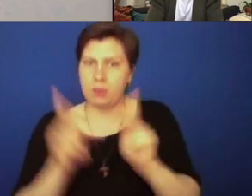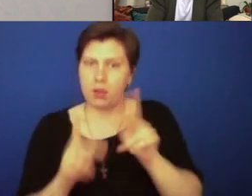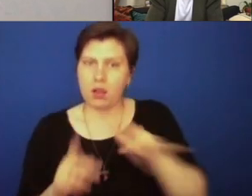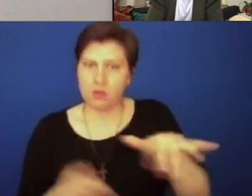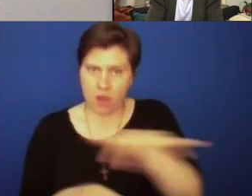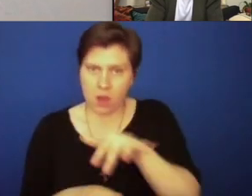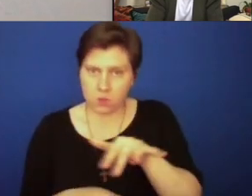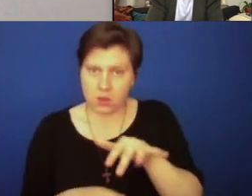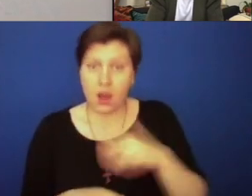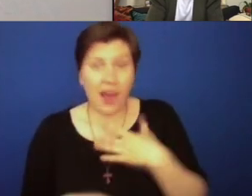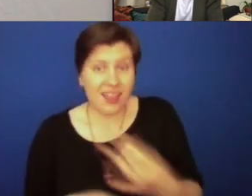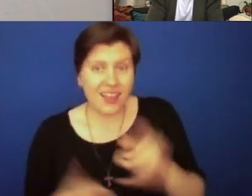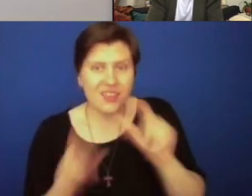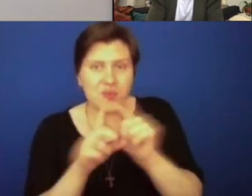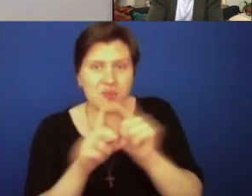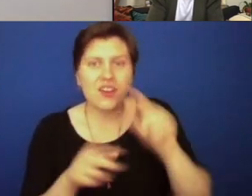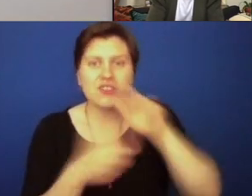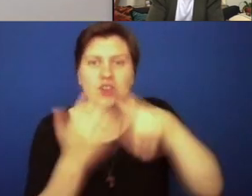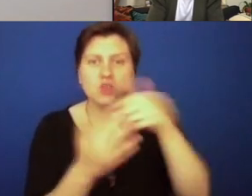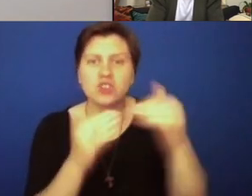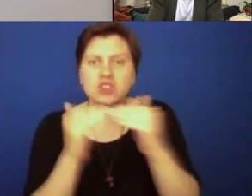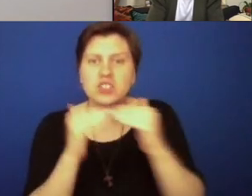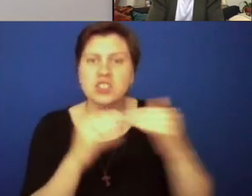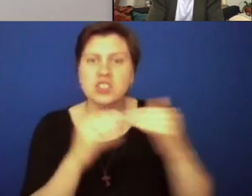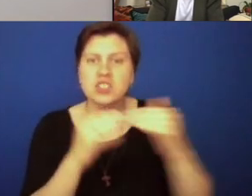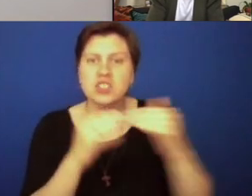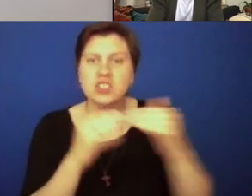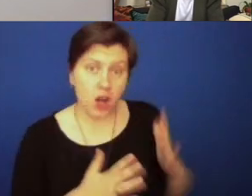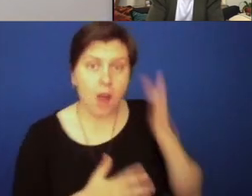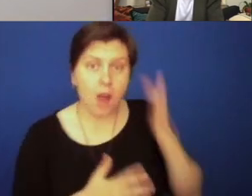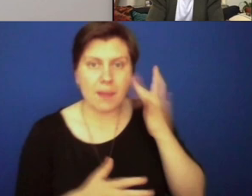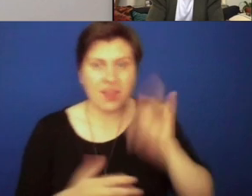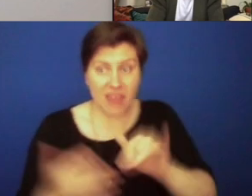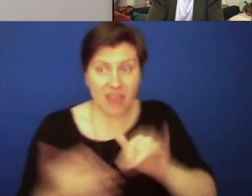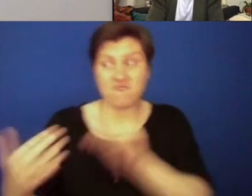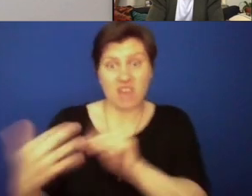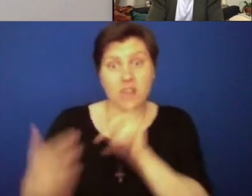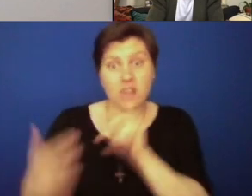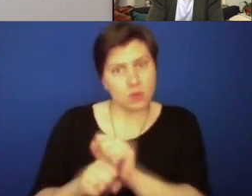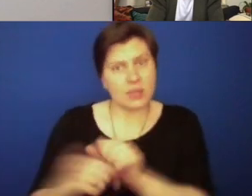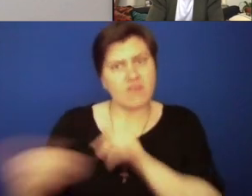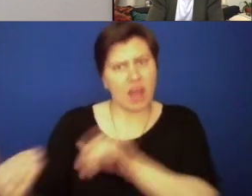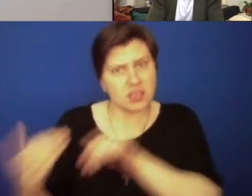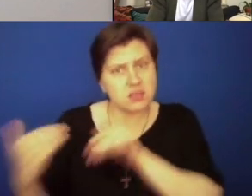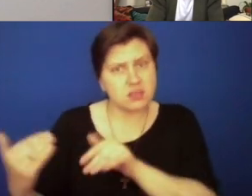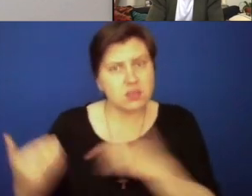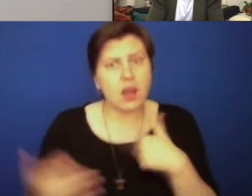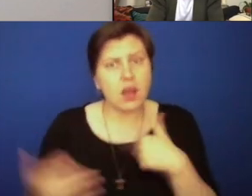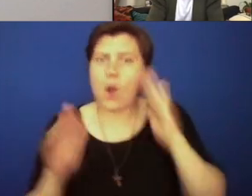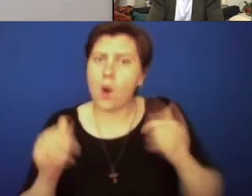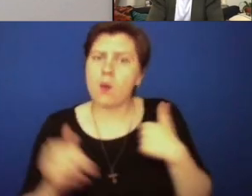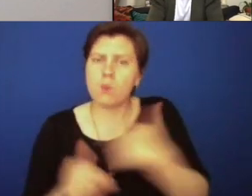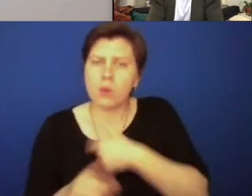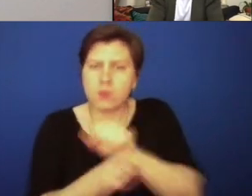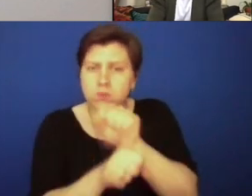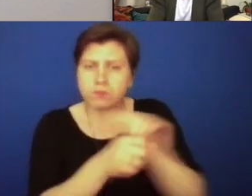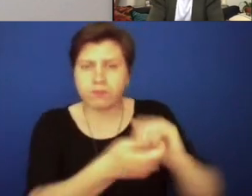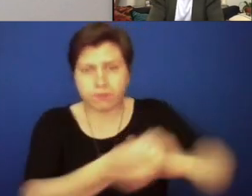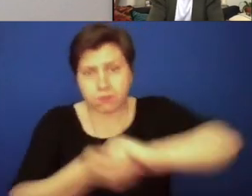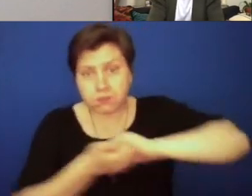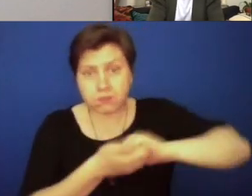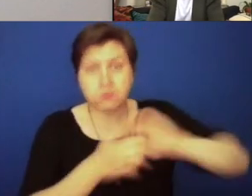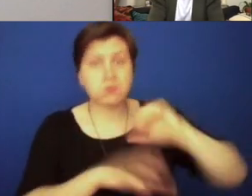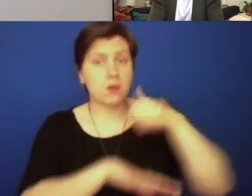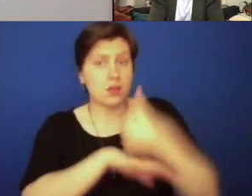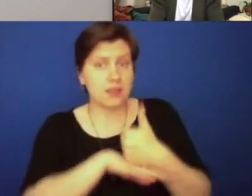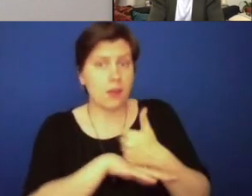justice warrior because the fight for justice is truly a fight. I hope that we are working together